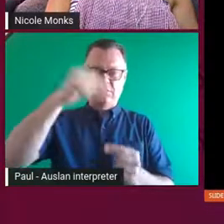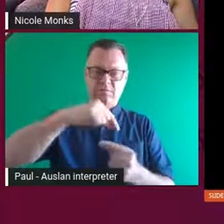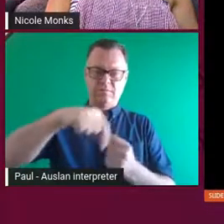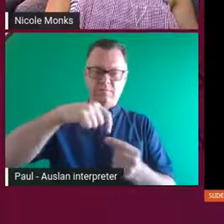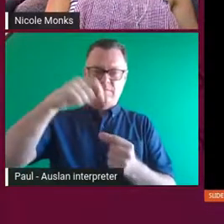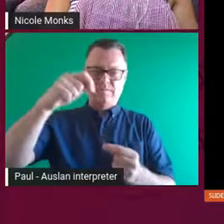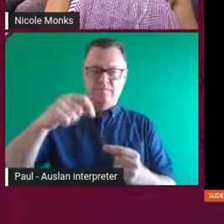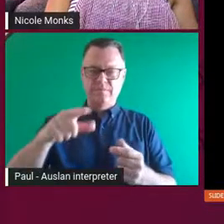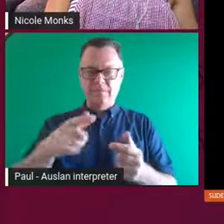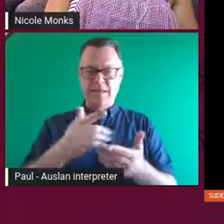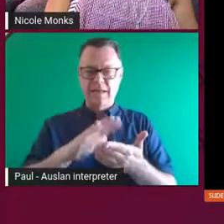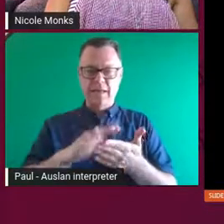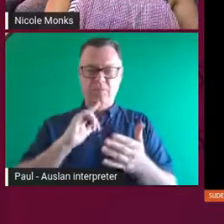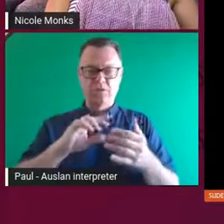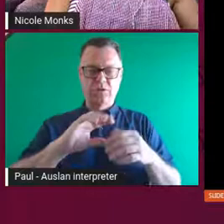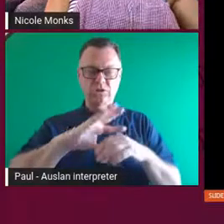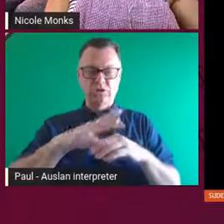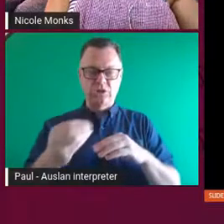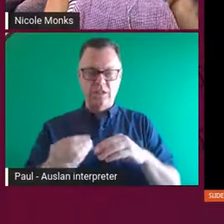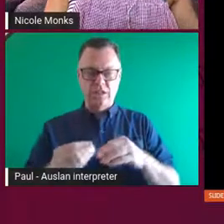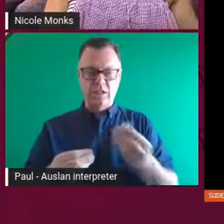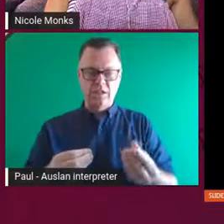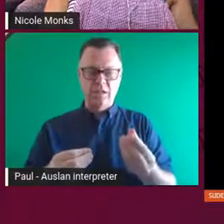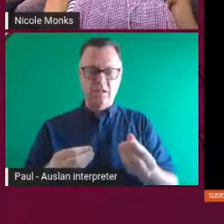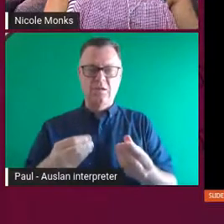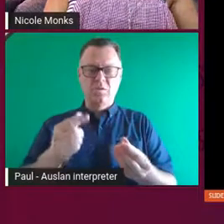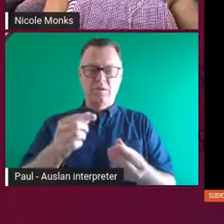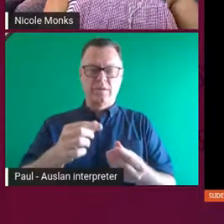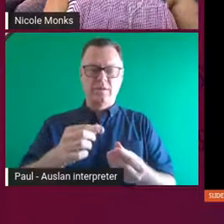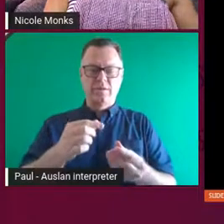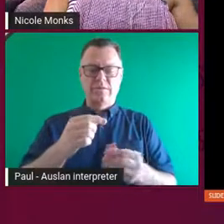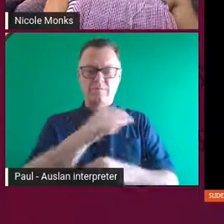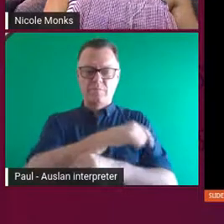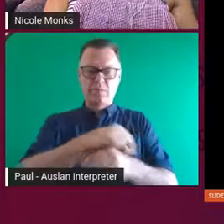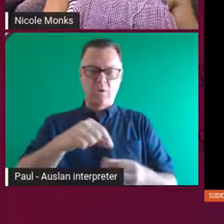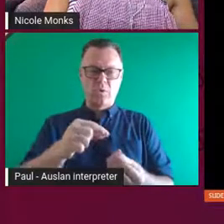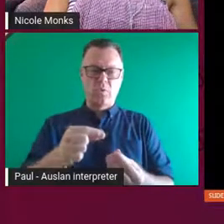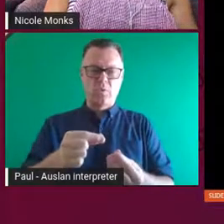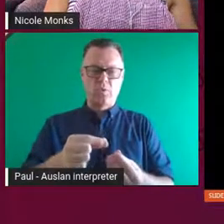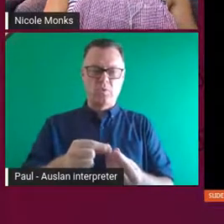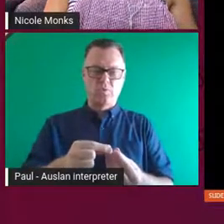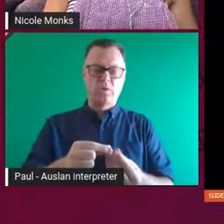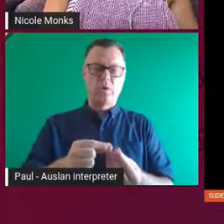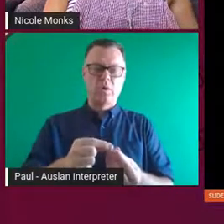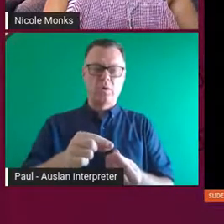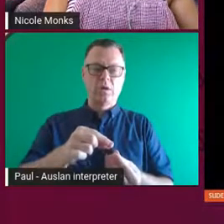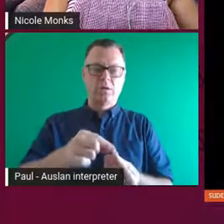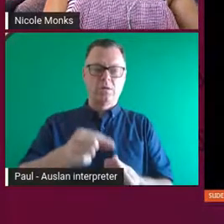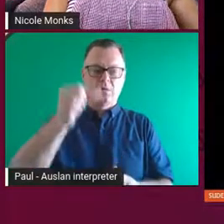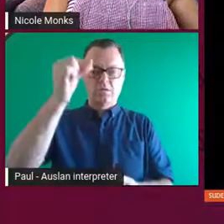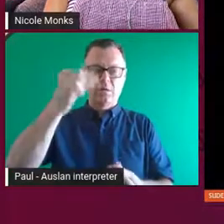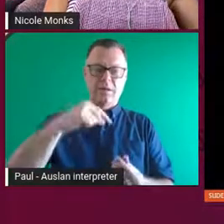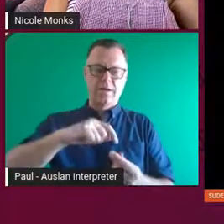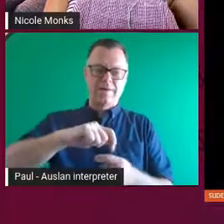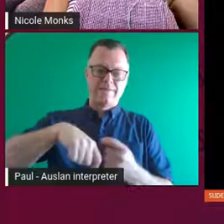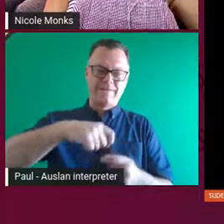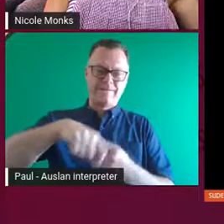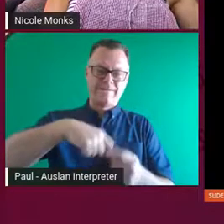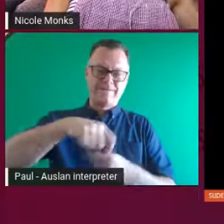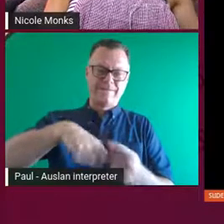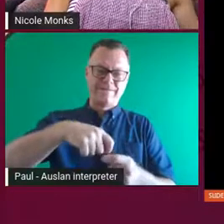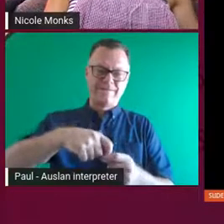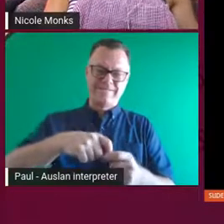sinew, which was really interesting. So I've been learning a lot during this whole sort of process and sort of pushing